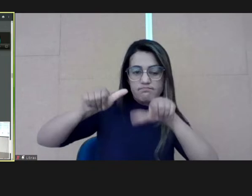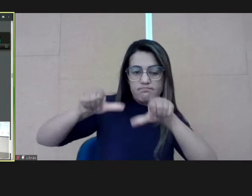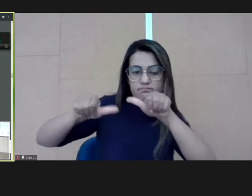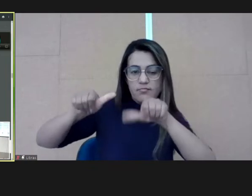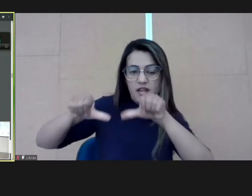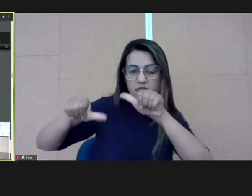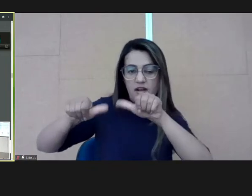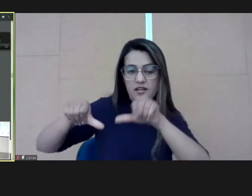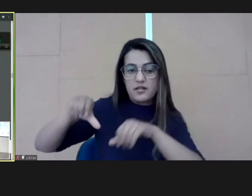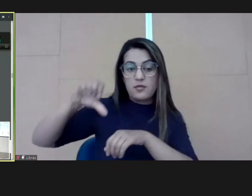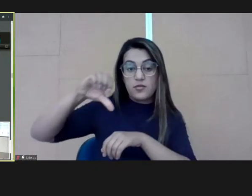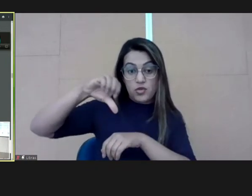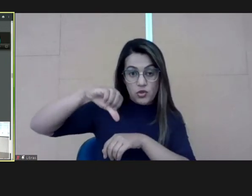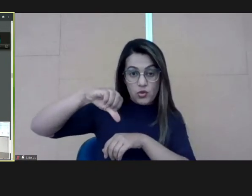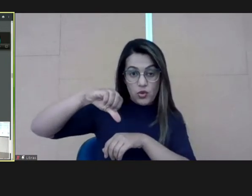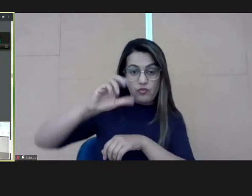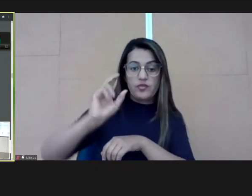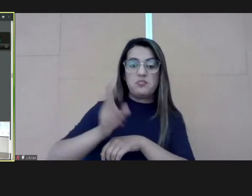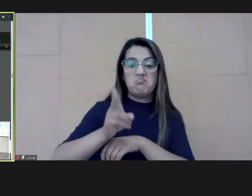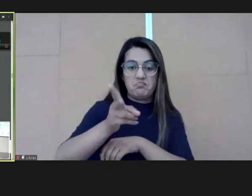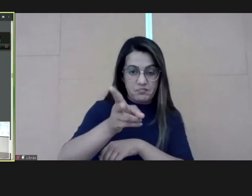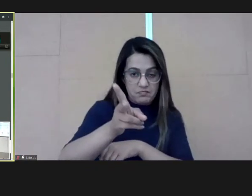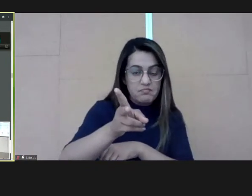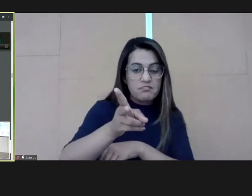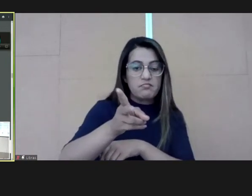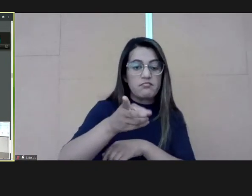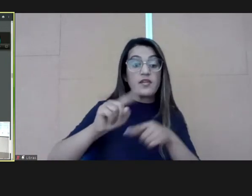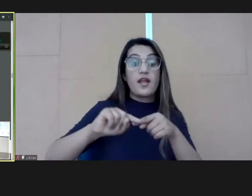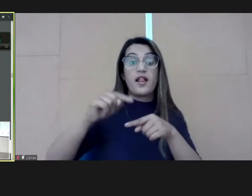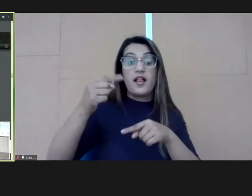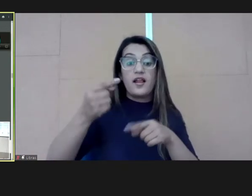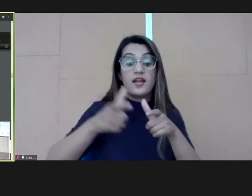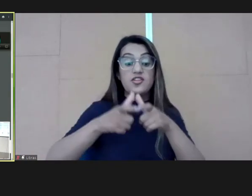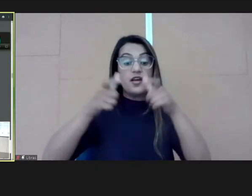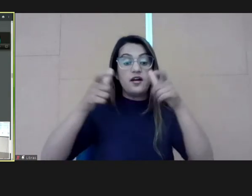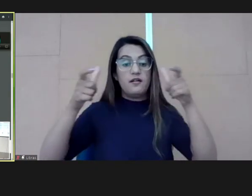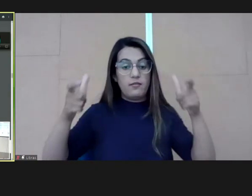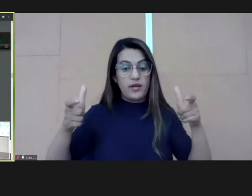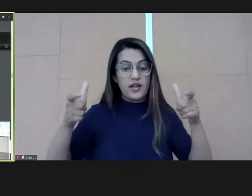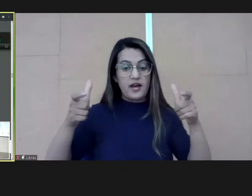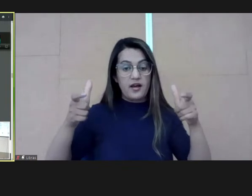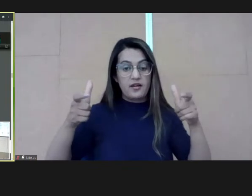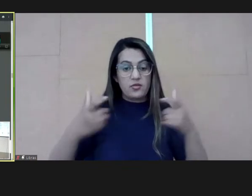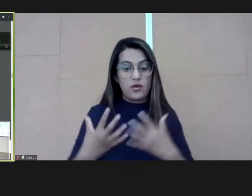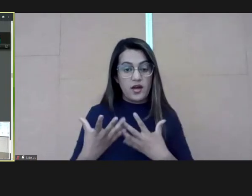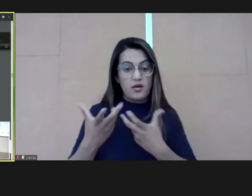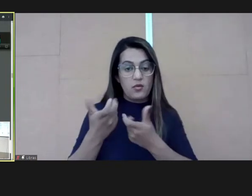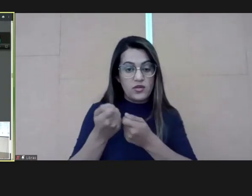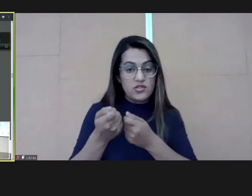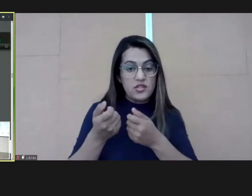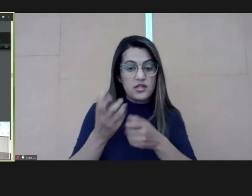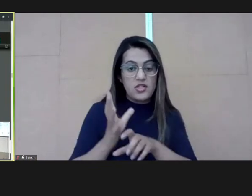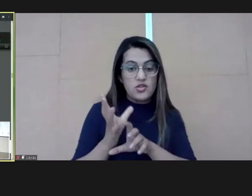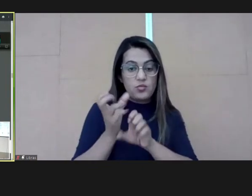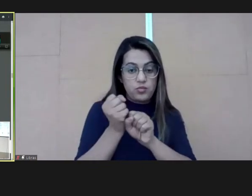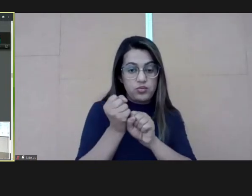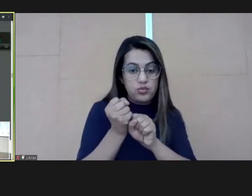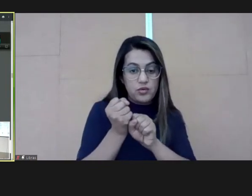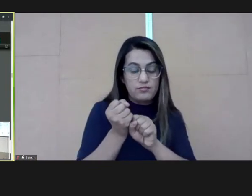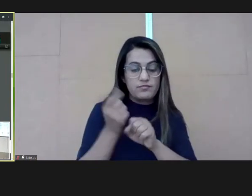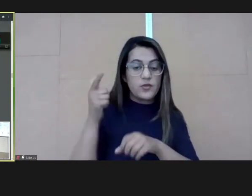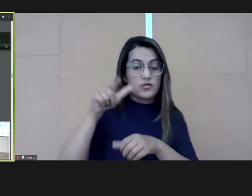And also, our evaluations show that our courses are highly evaluated, more than